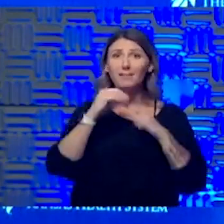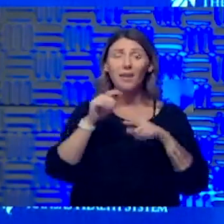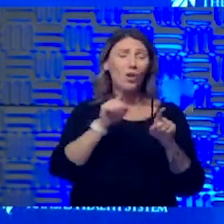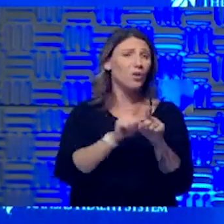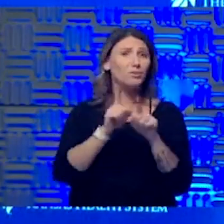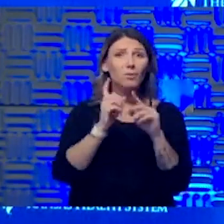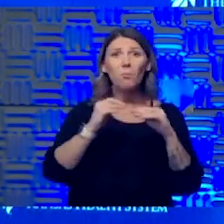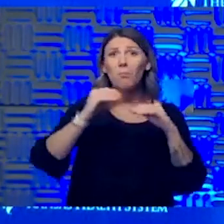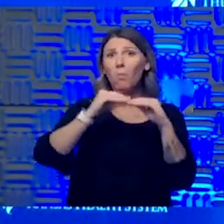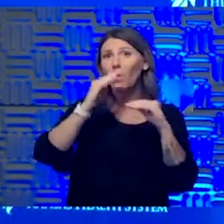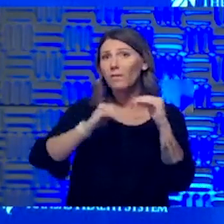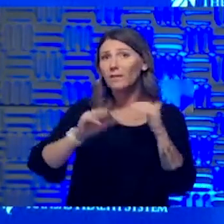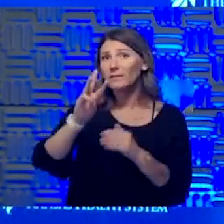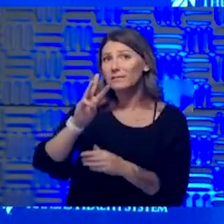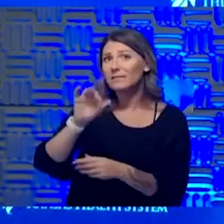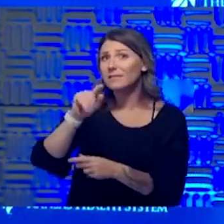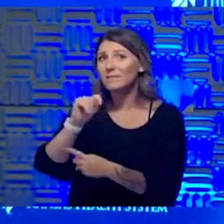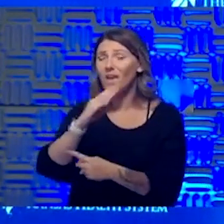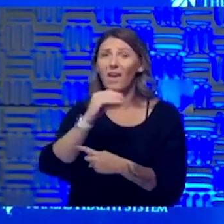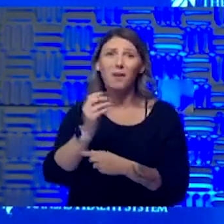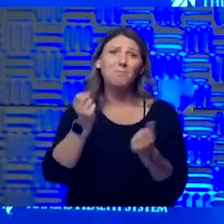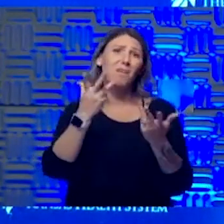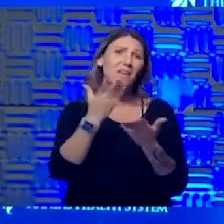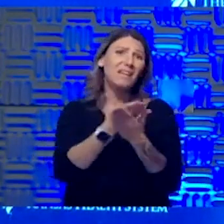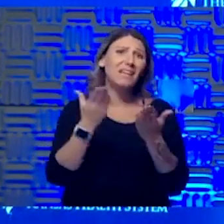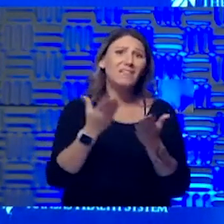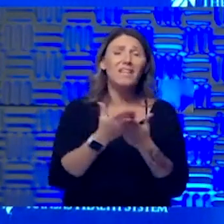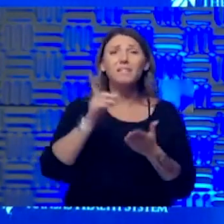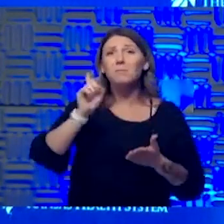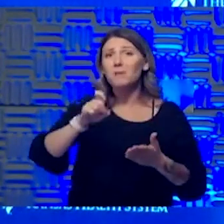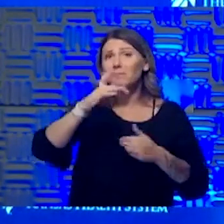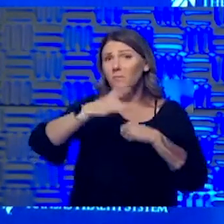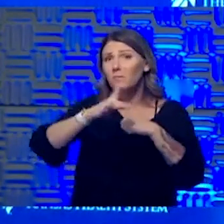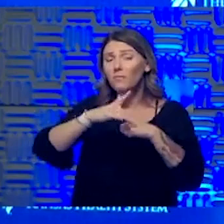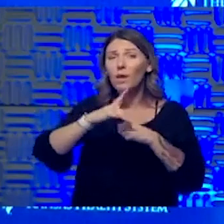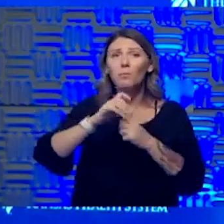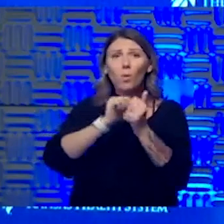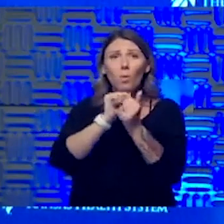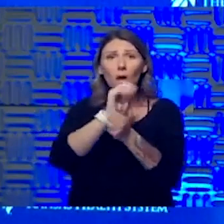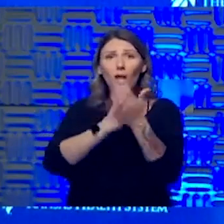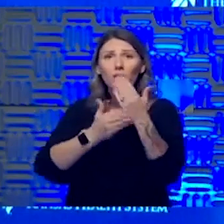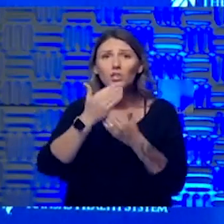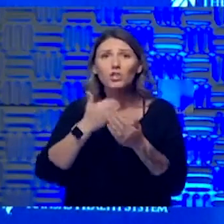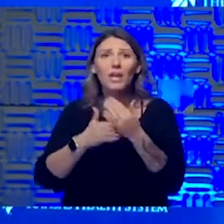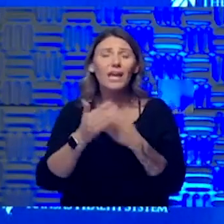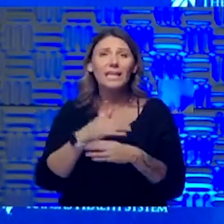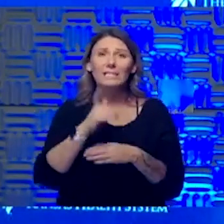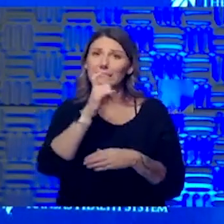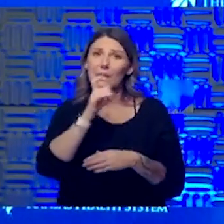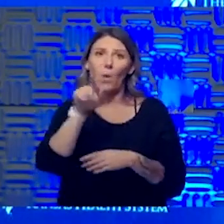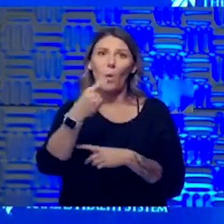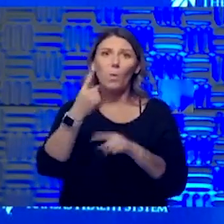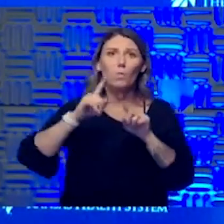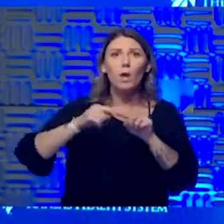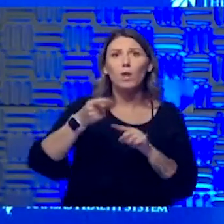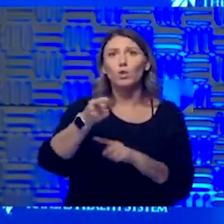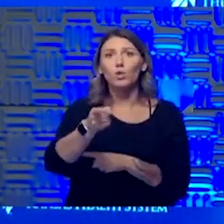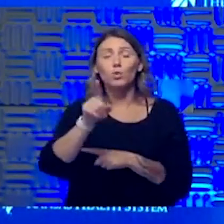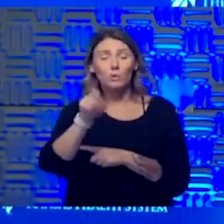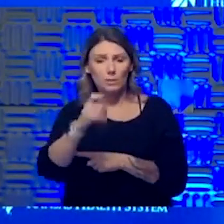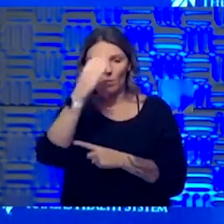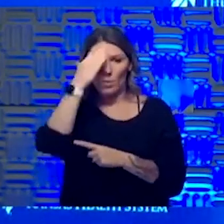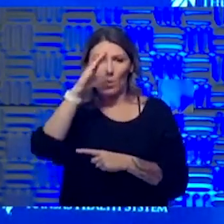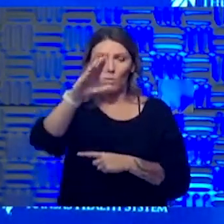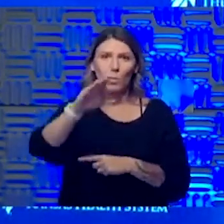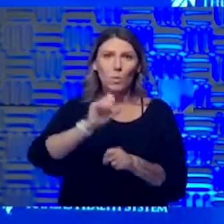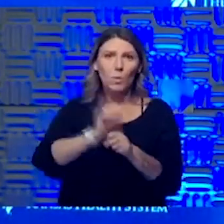apart. And there have to be lots of things to wash your hands around and that it can't just be real up on you. And you got to know that the employees are watching their hands, you're